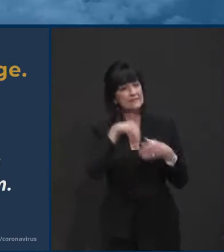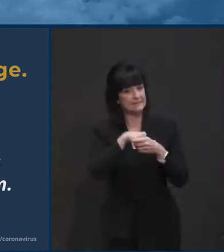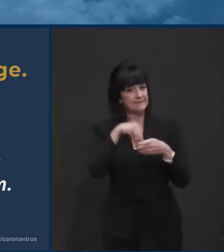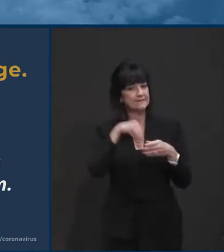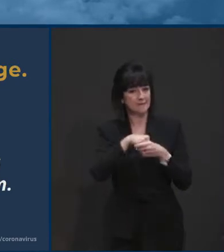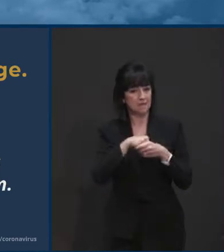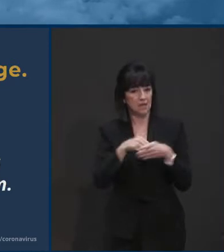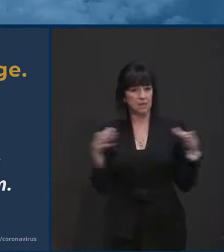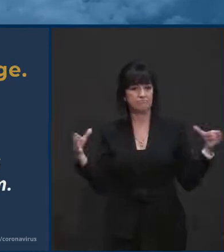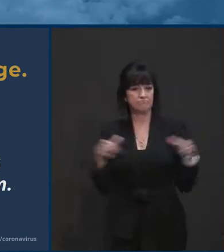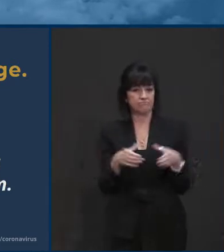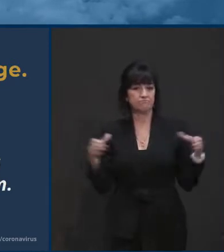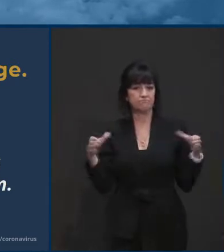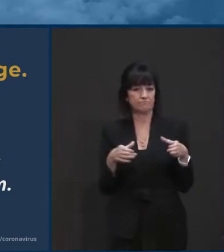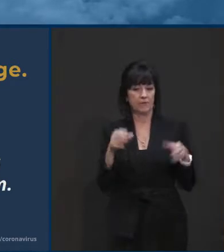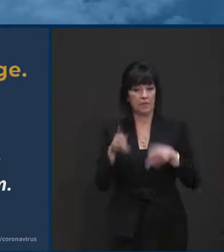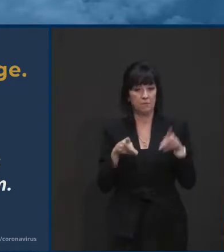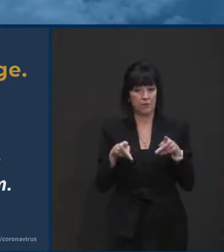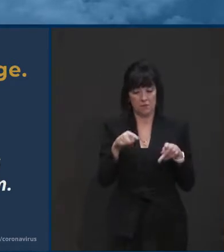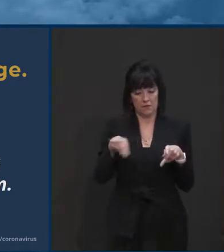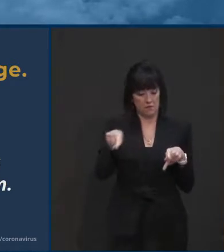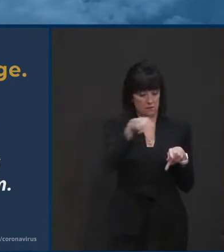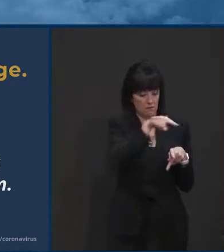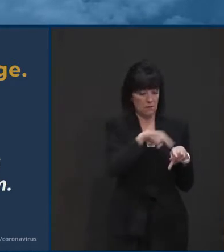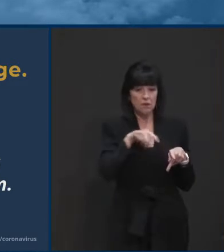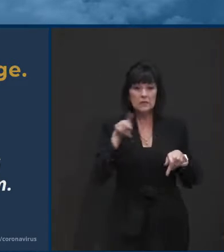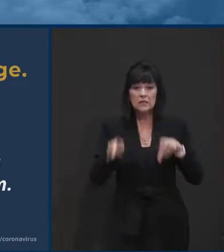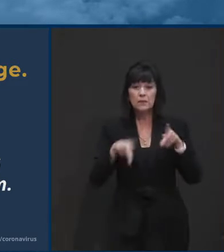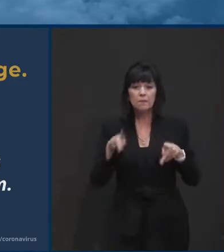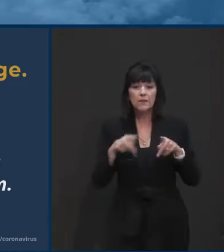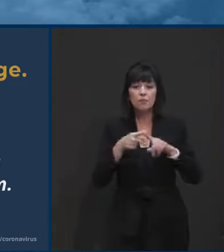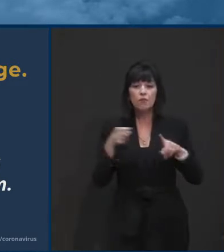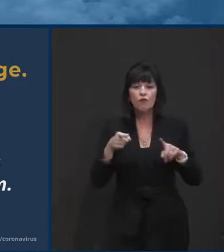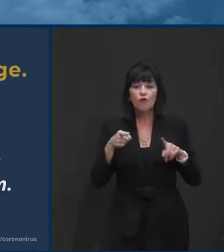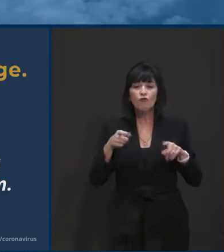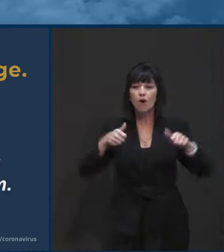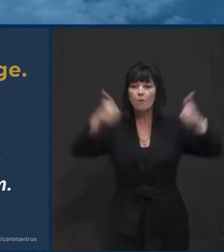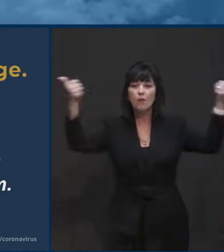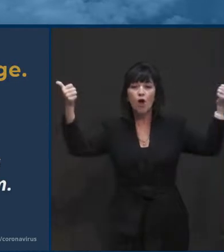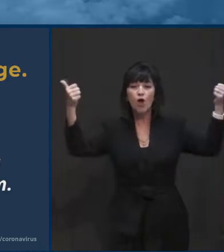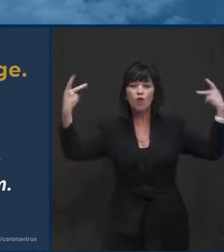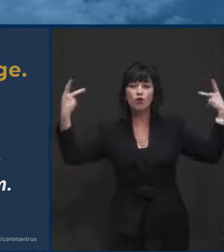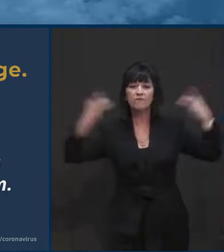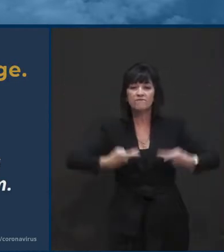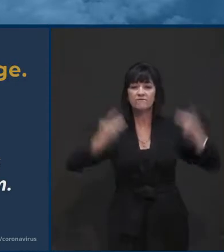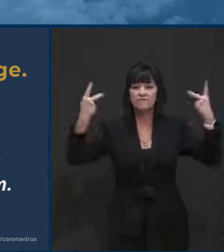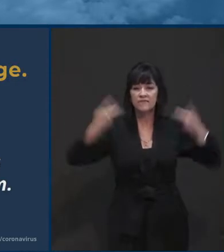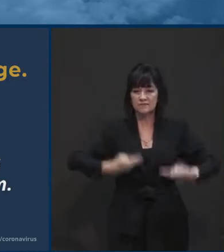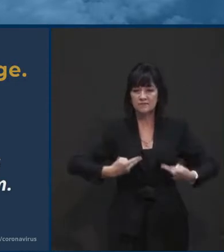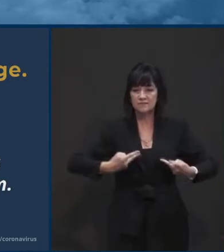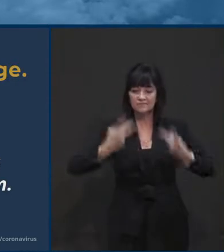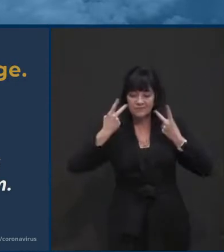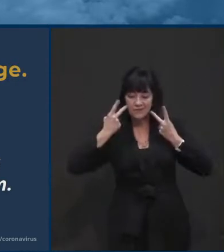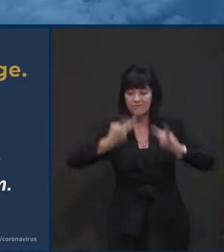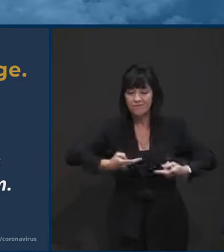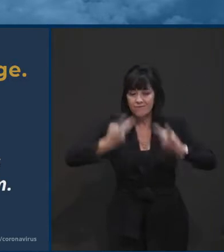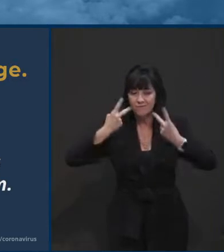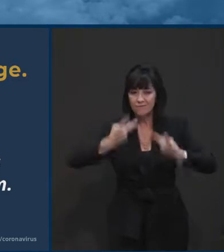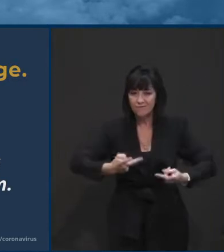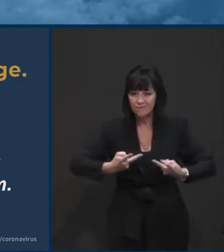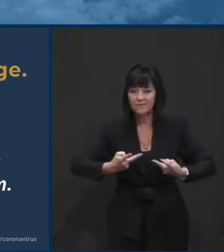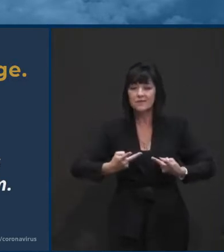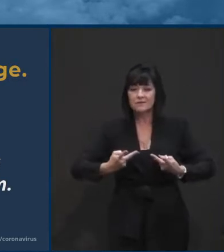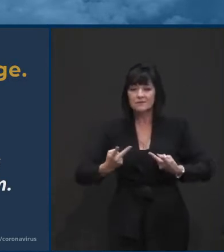with others who are not in the same household. So bringing in folks that might be living in different environments,